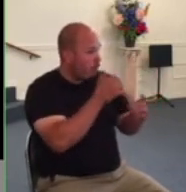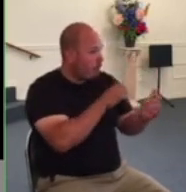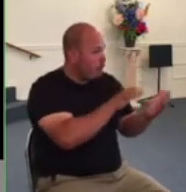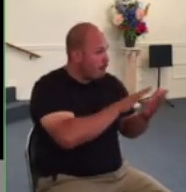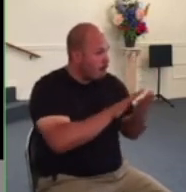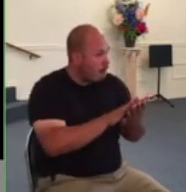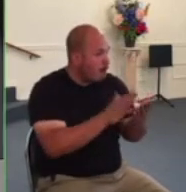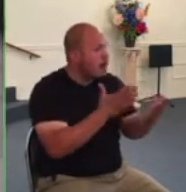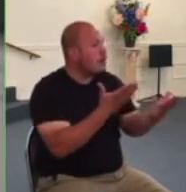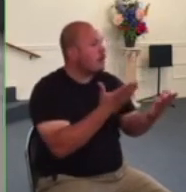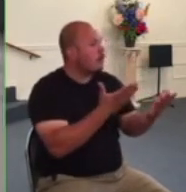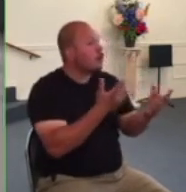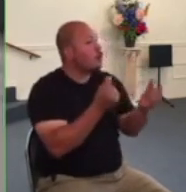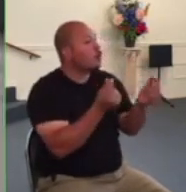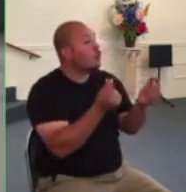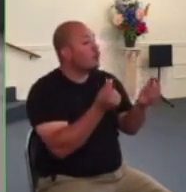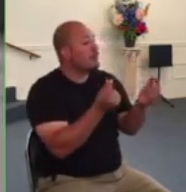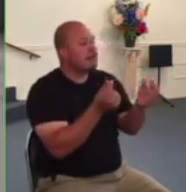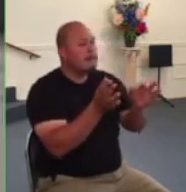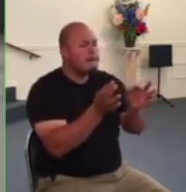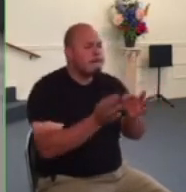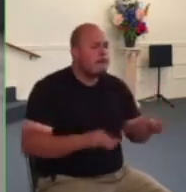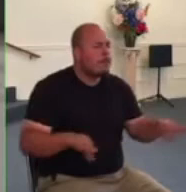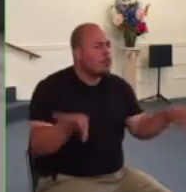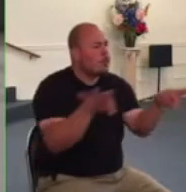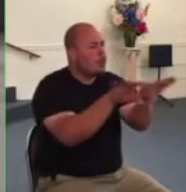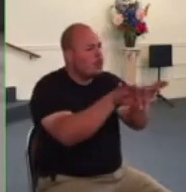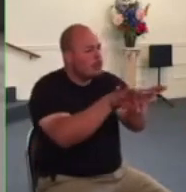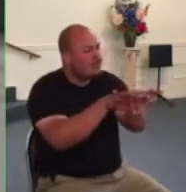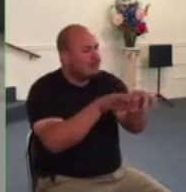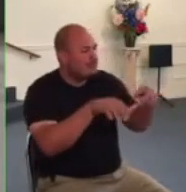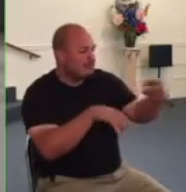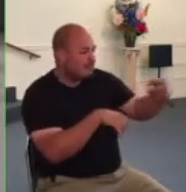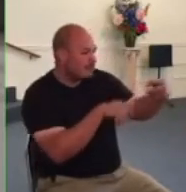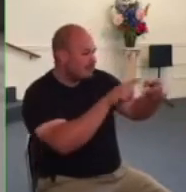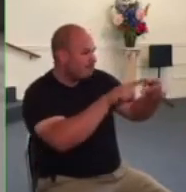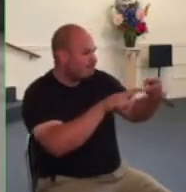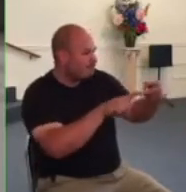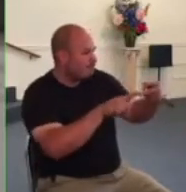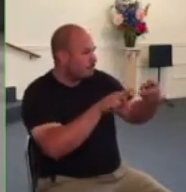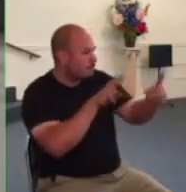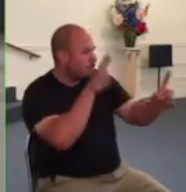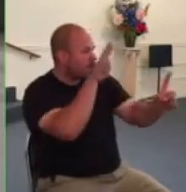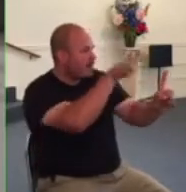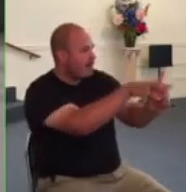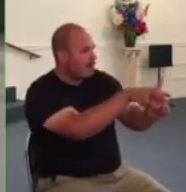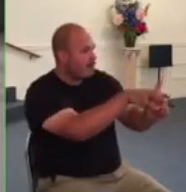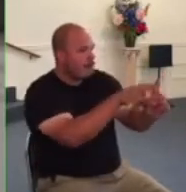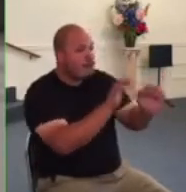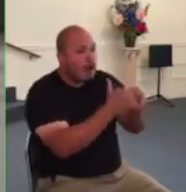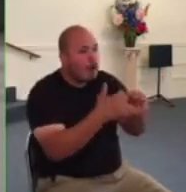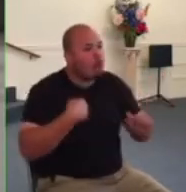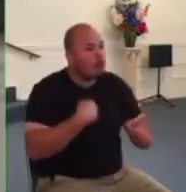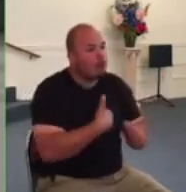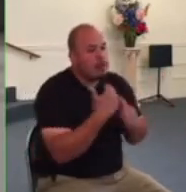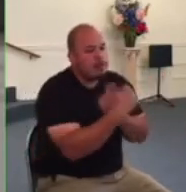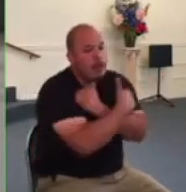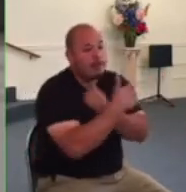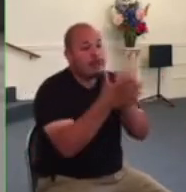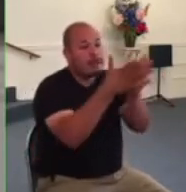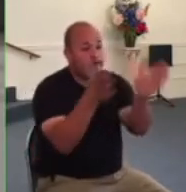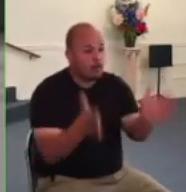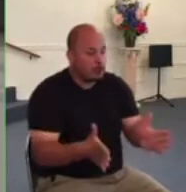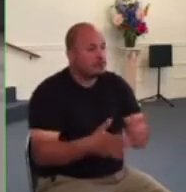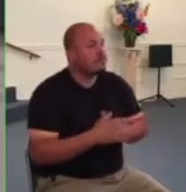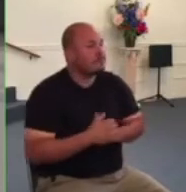do is by aiming to do what best helps us to love our neighbors as ourselves so in the early days of the pandemic